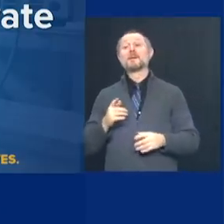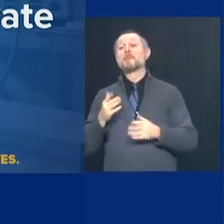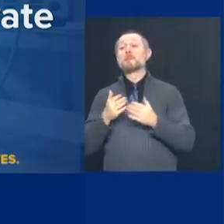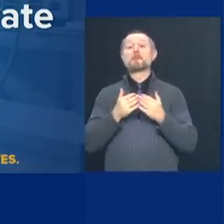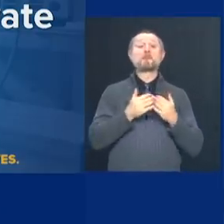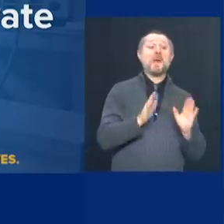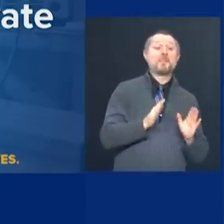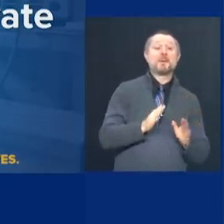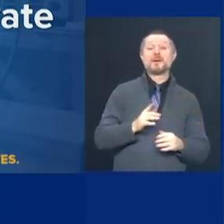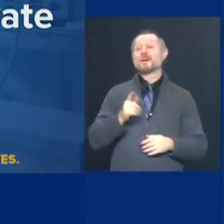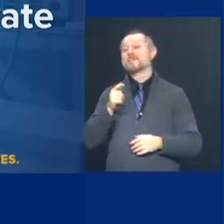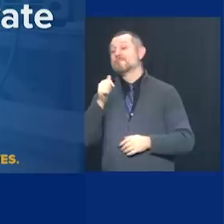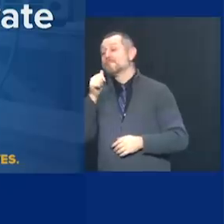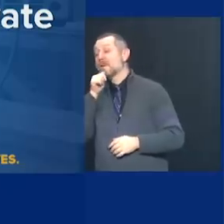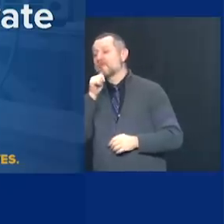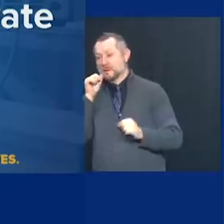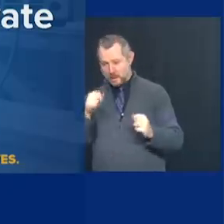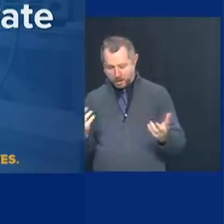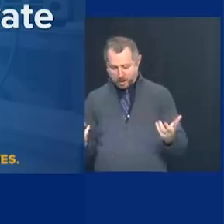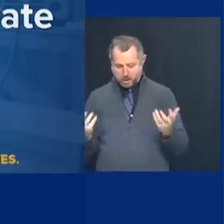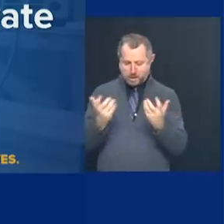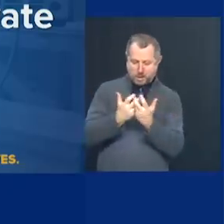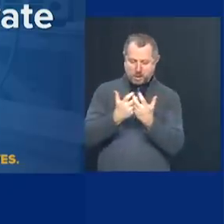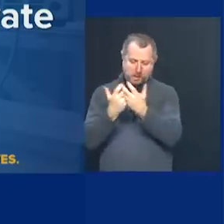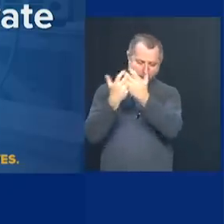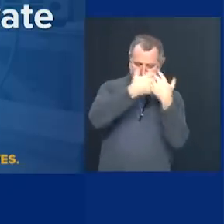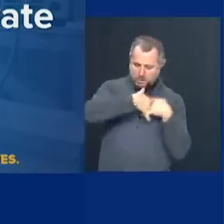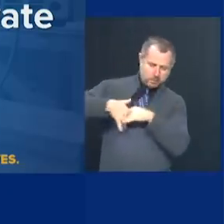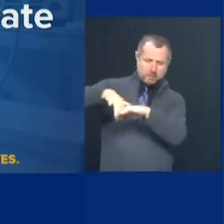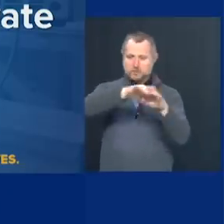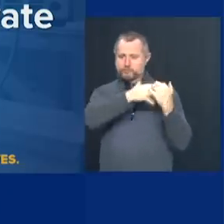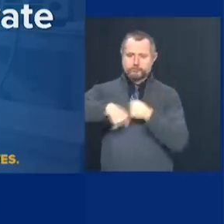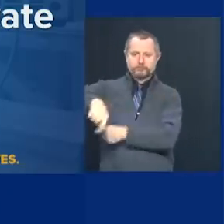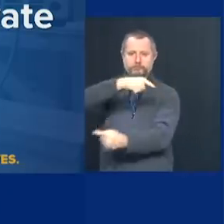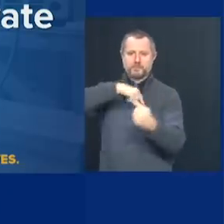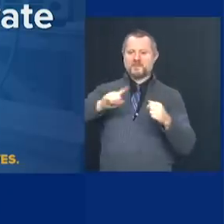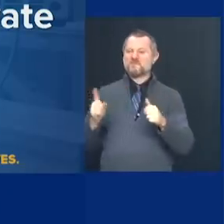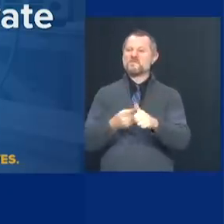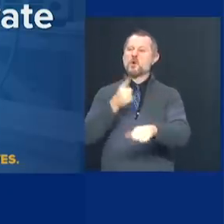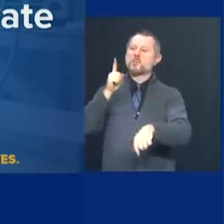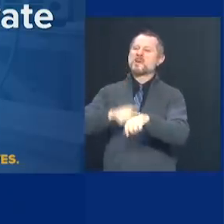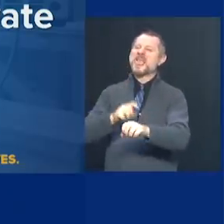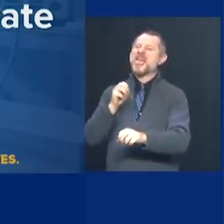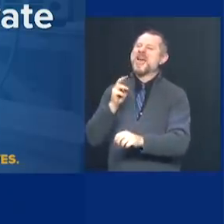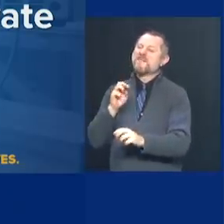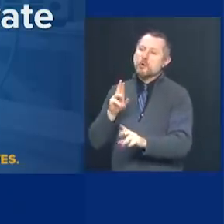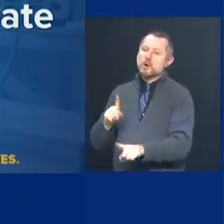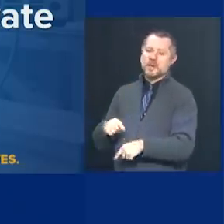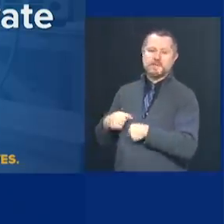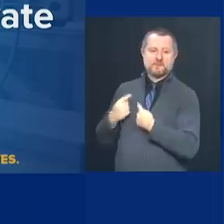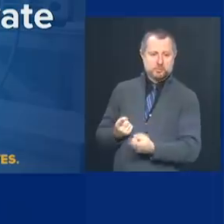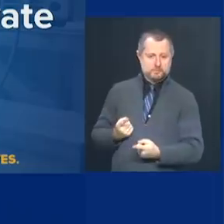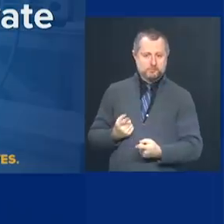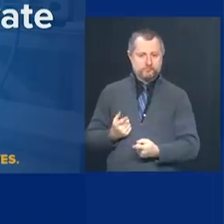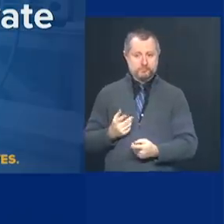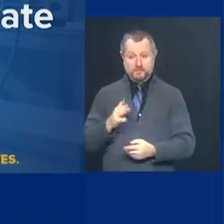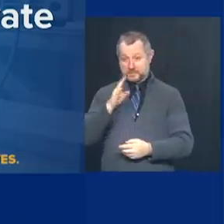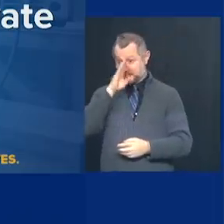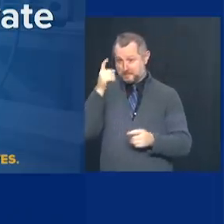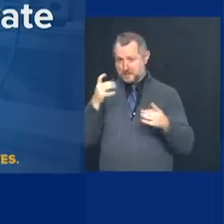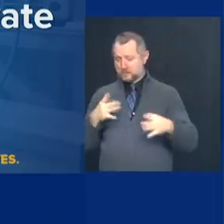systems. None of this has been done before. It was highly disruptive for the hospital management system,